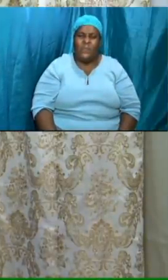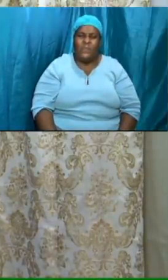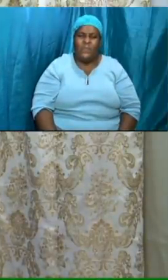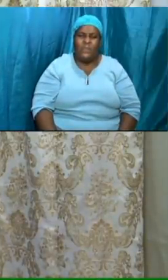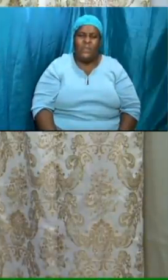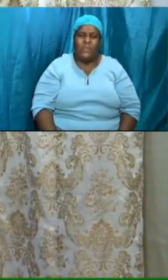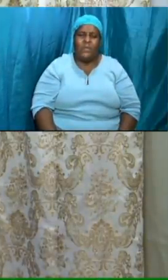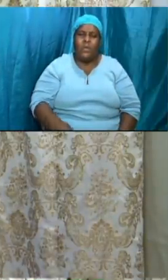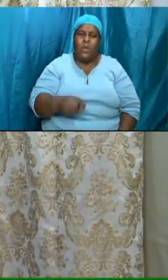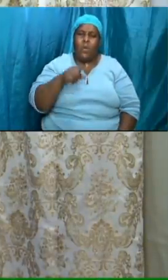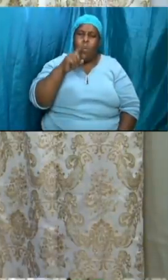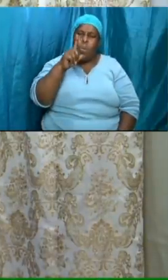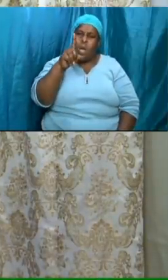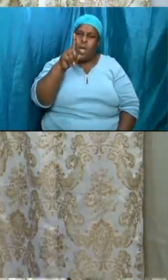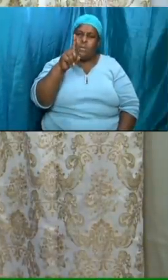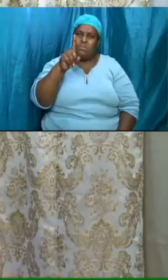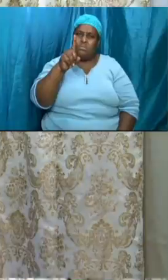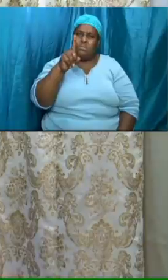one